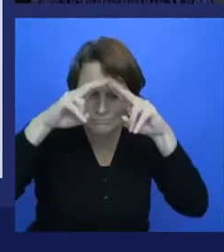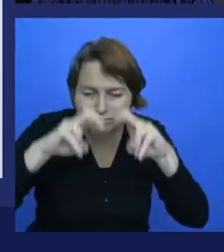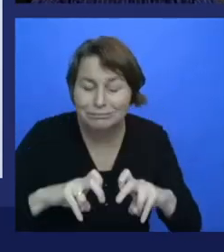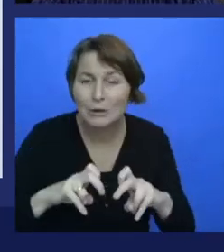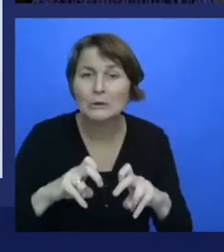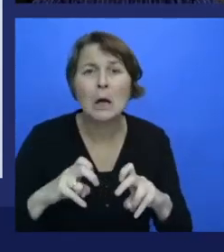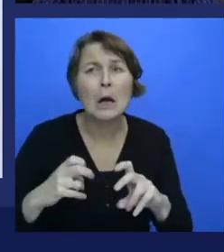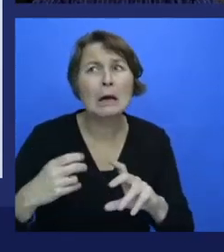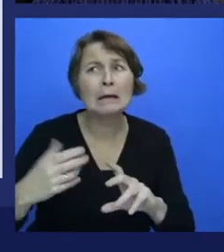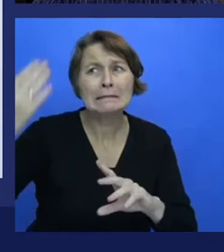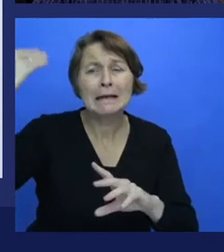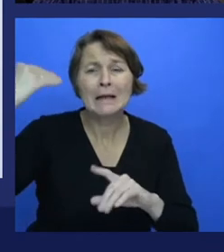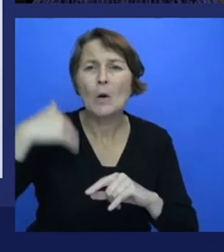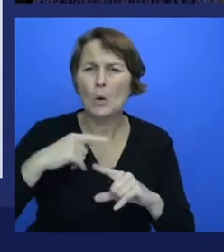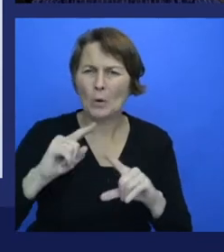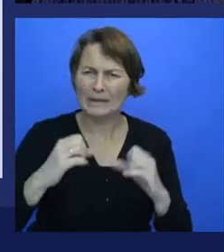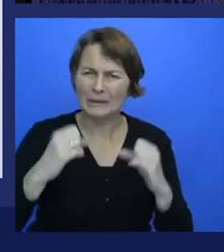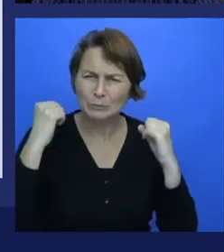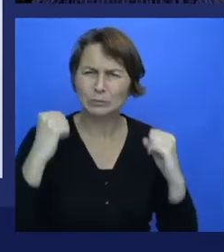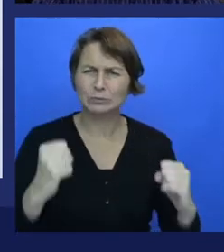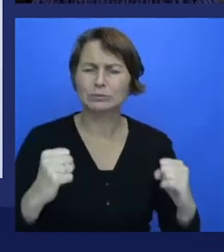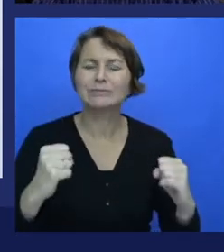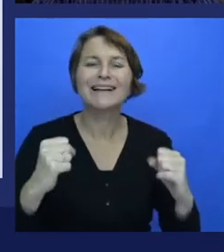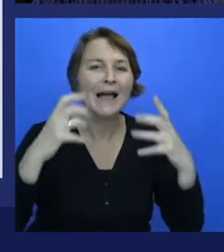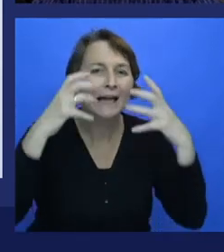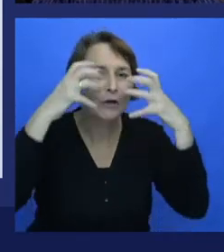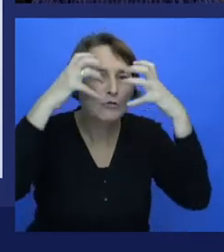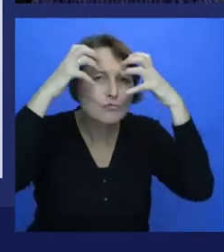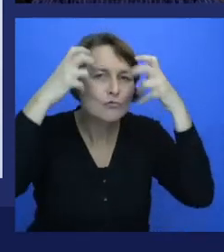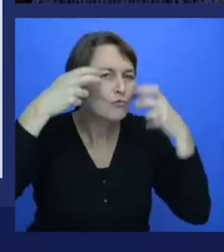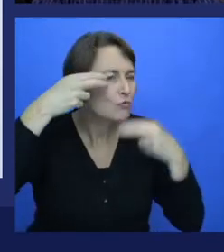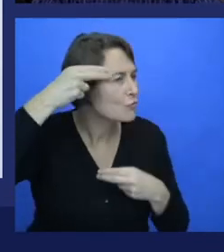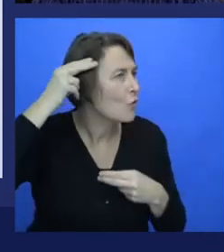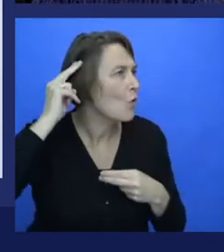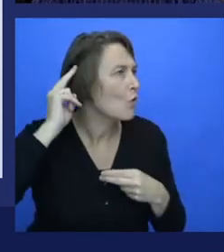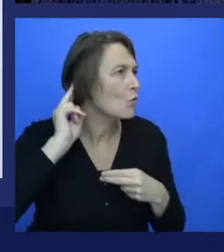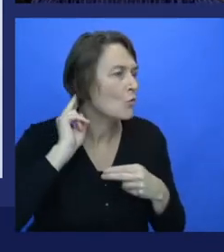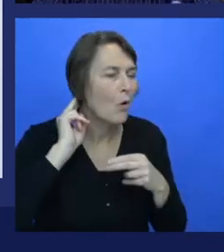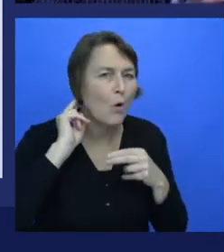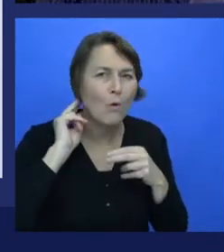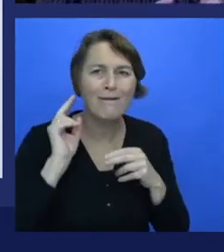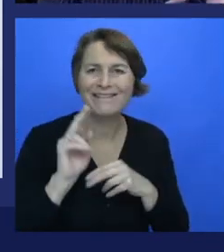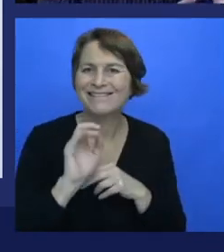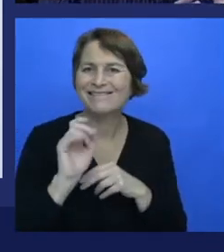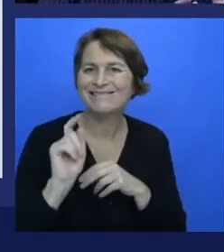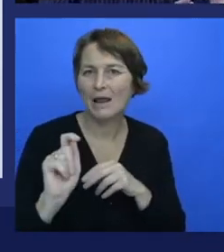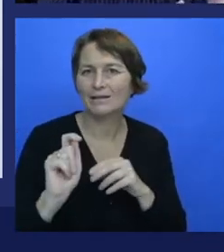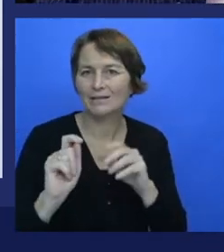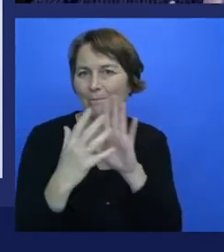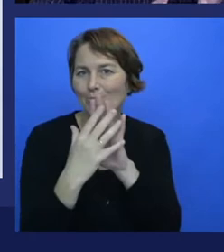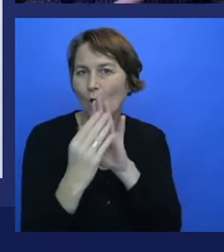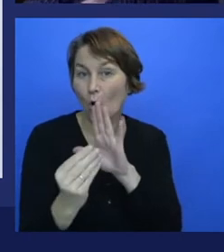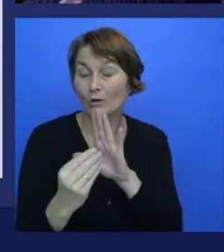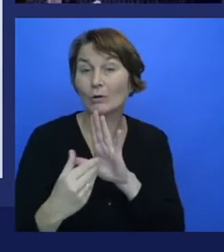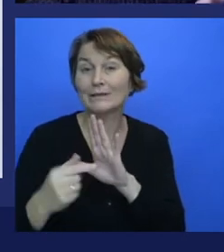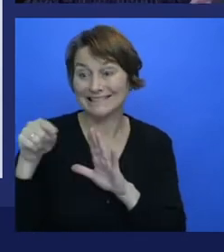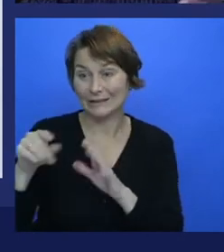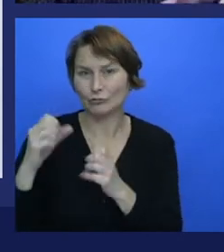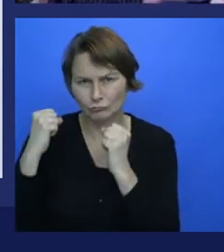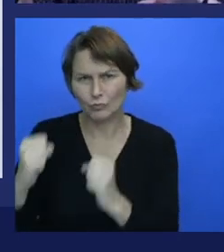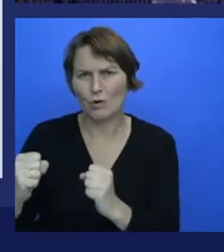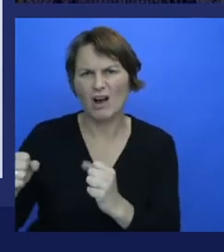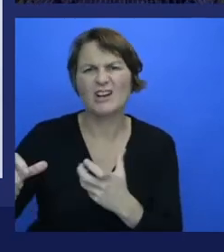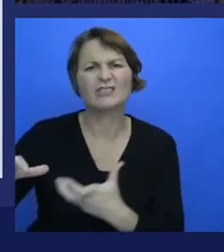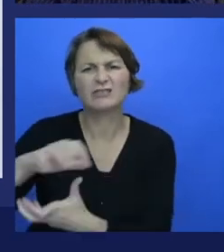neural net model that the scruffies loved so much. And by the 80s, in that time of the list